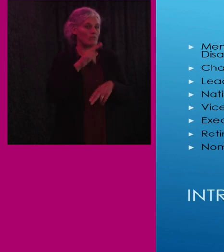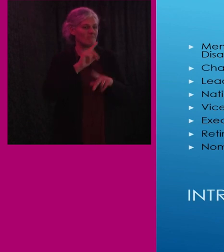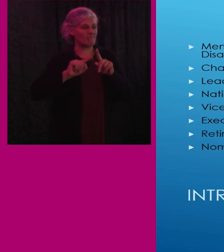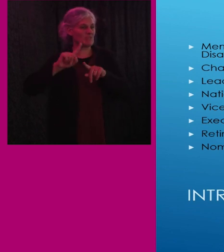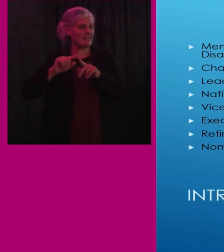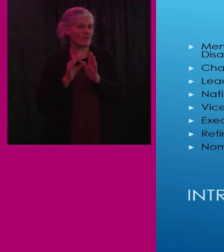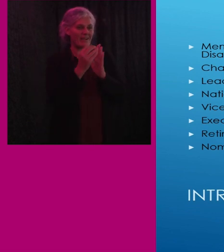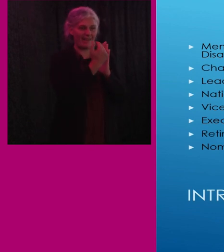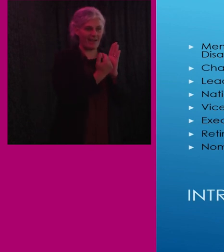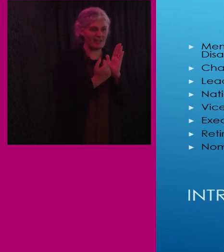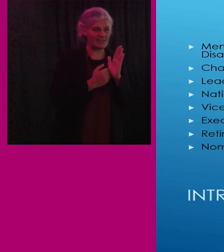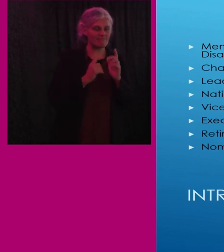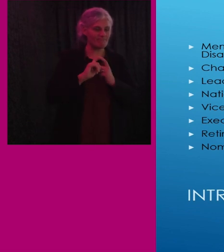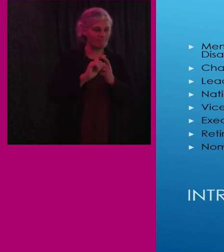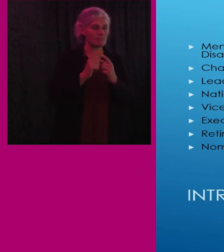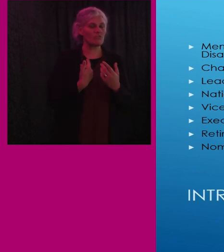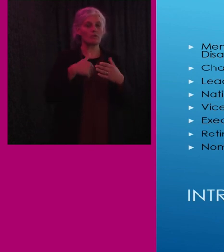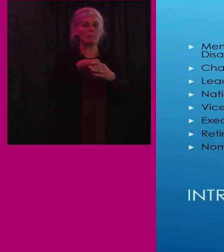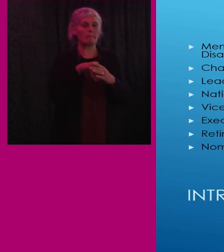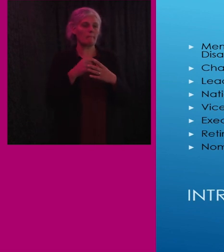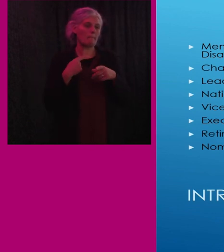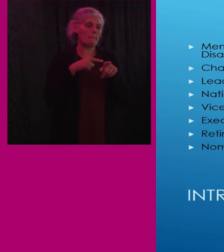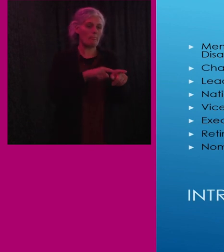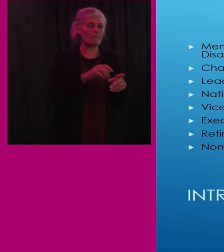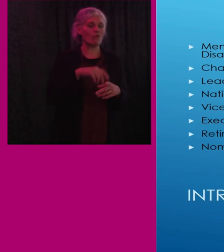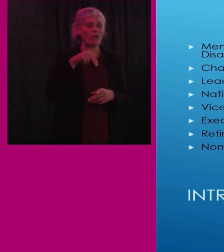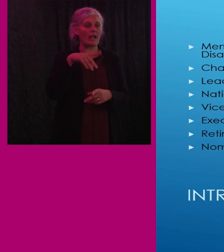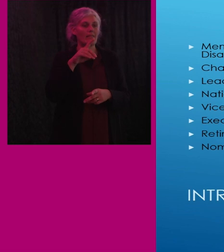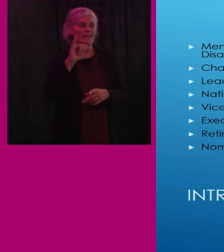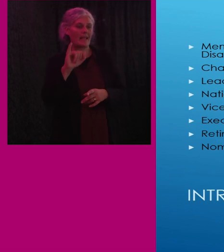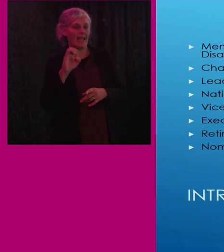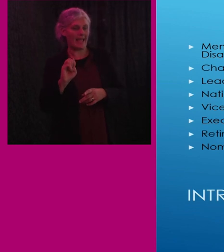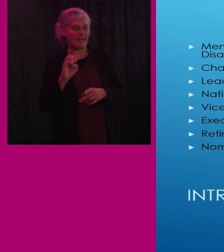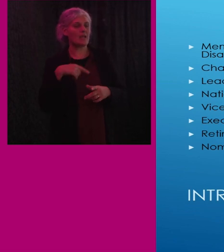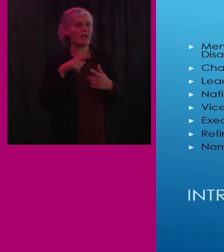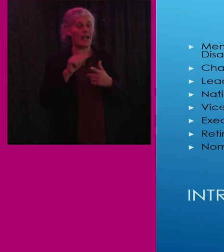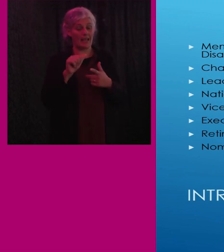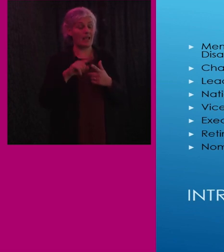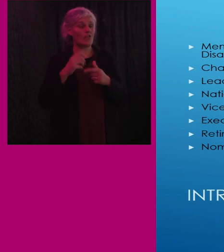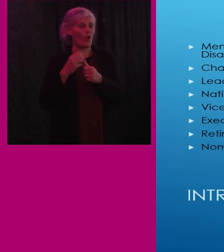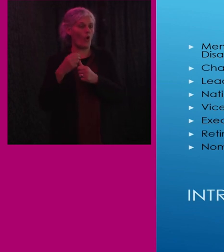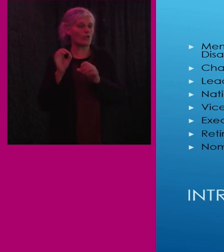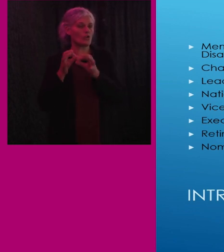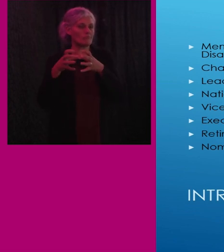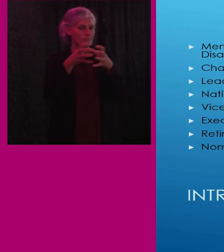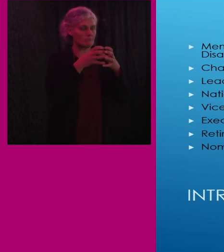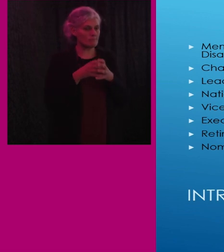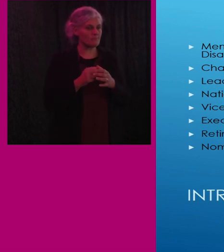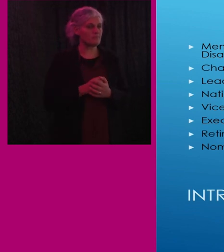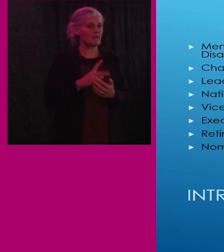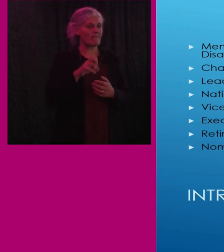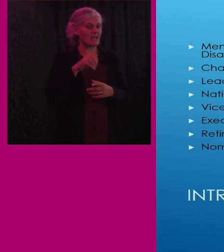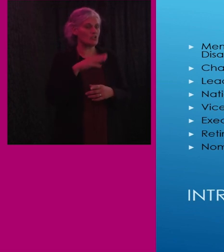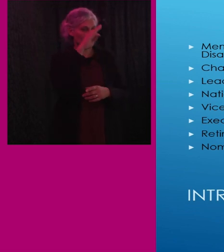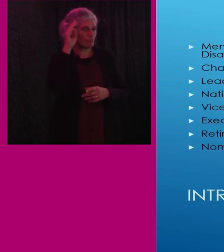guidelines and standards to implement the ADA and other federal laws. In April President Biden nominated